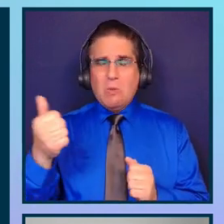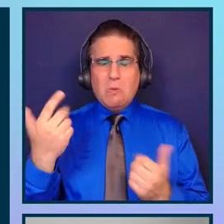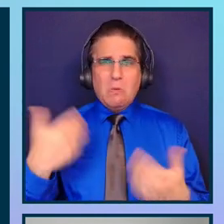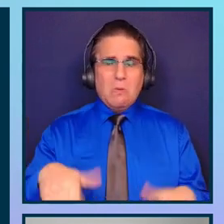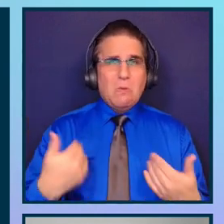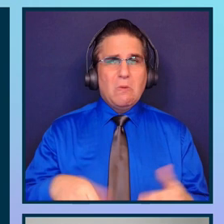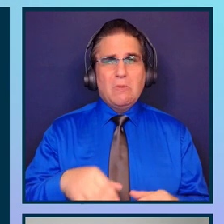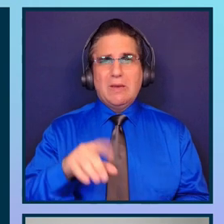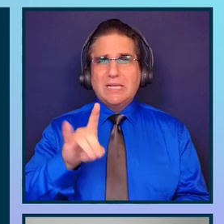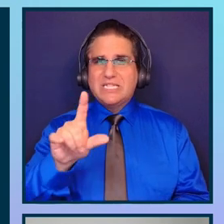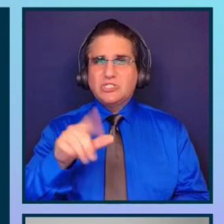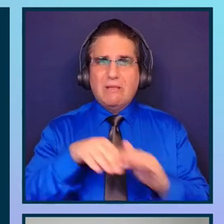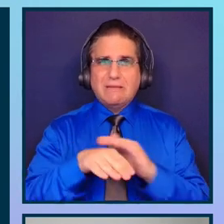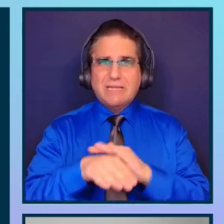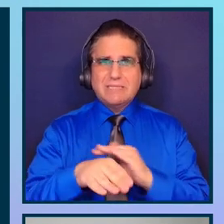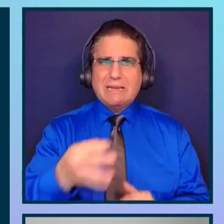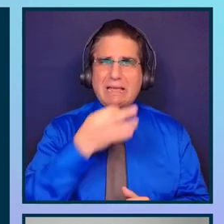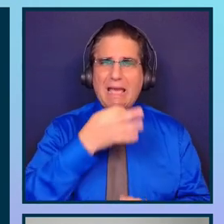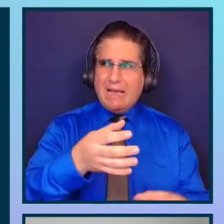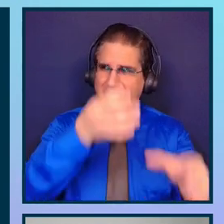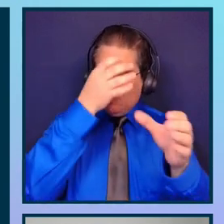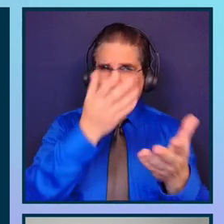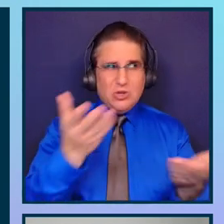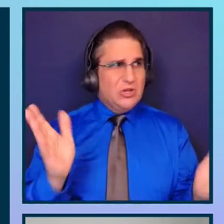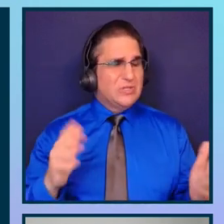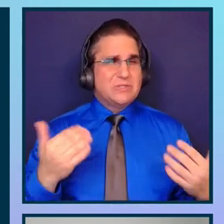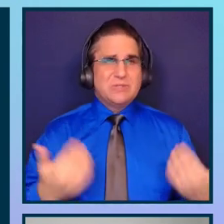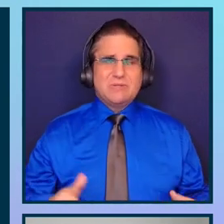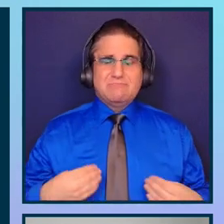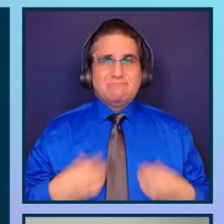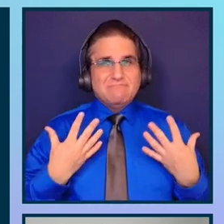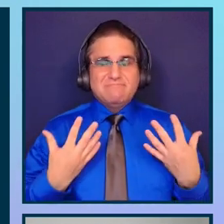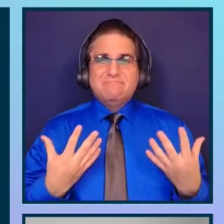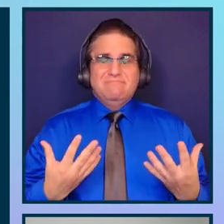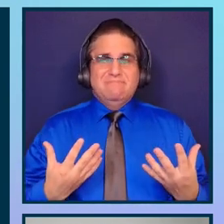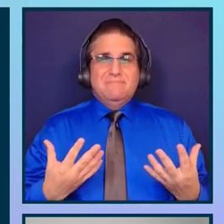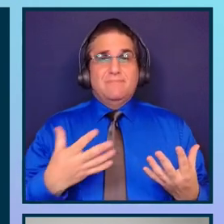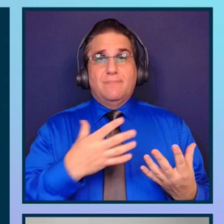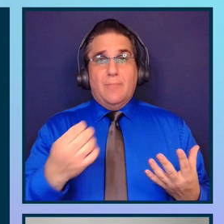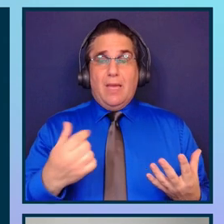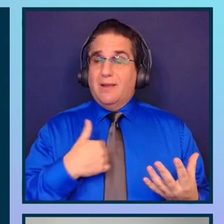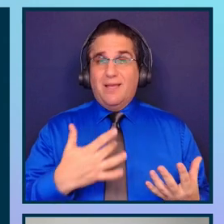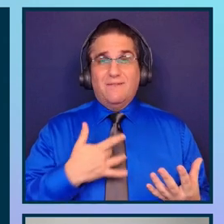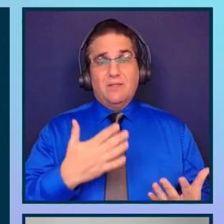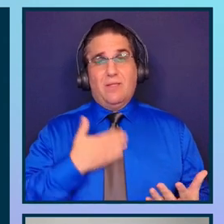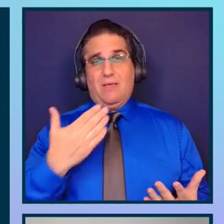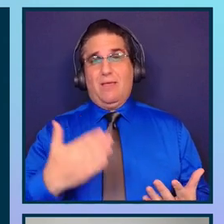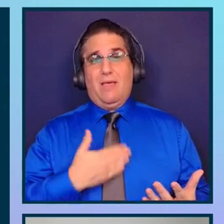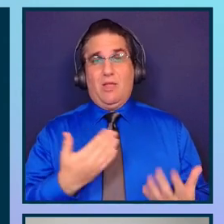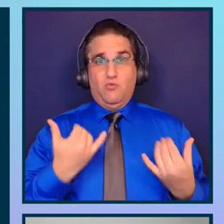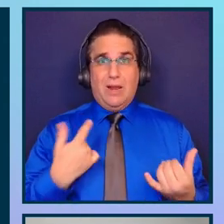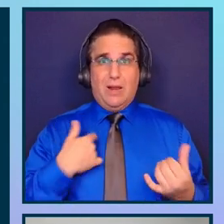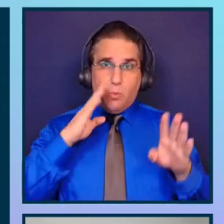experts and the fact is I'm very glad to hear that we are talking